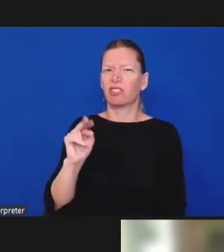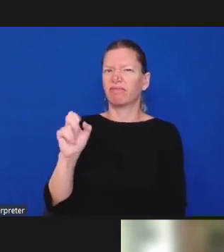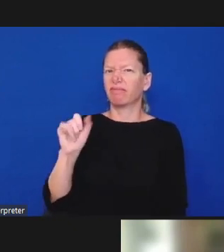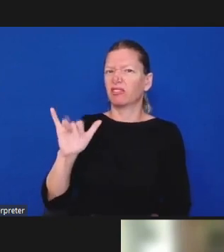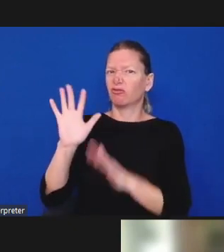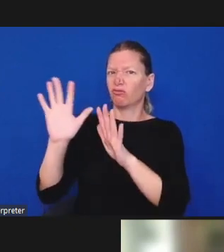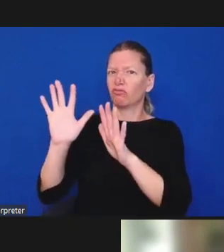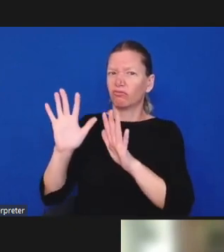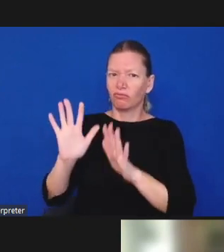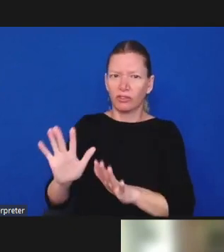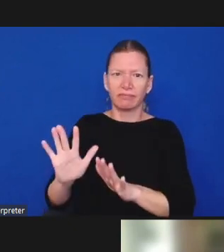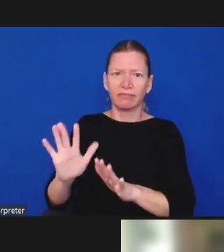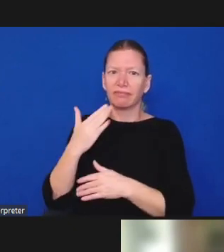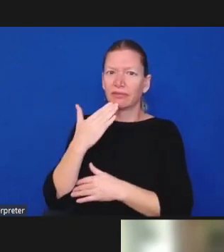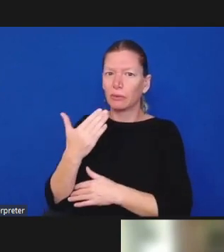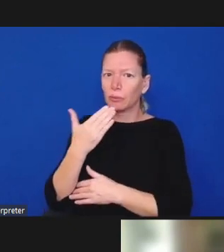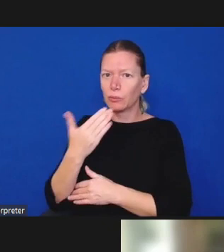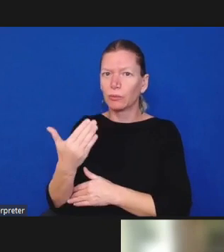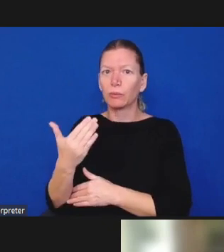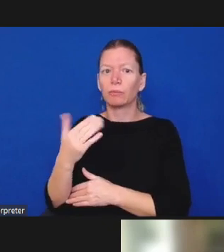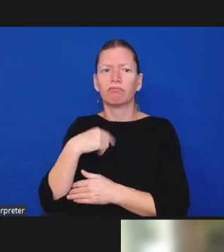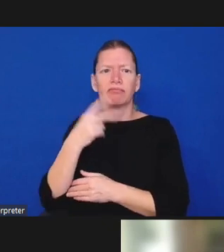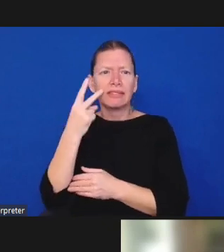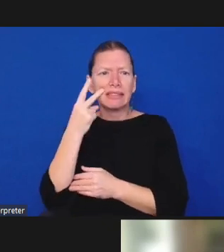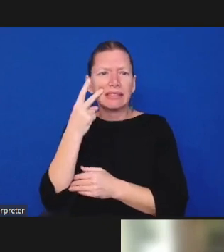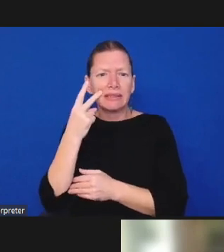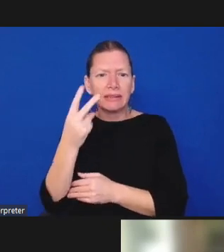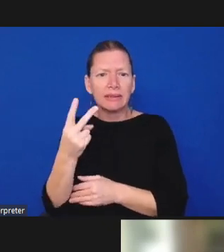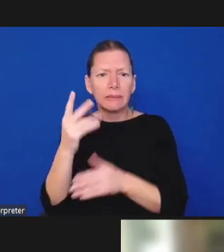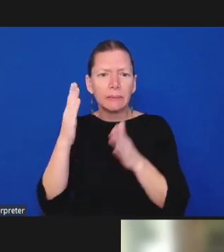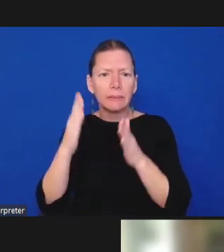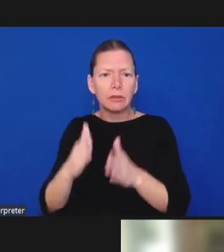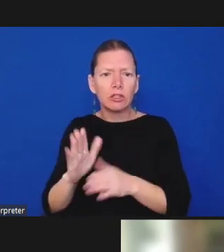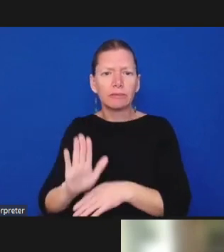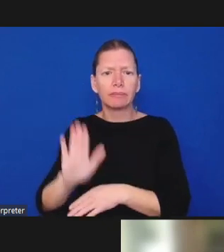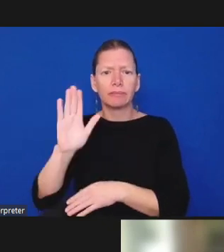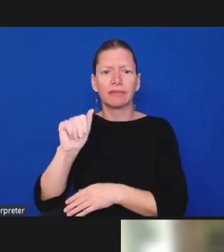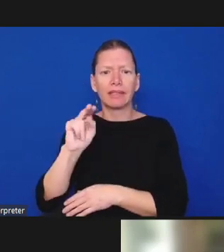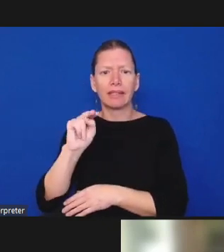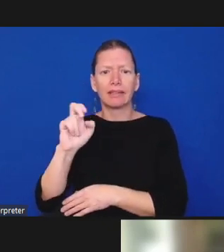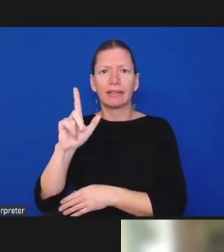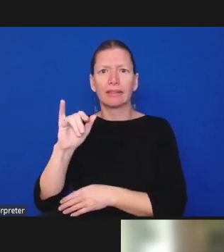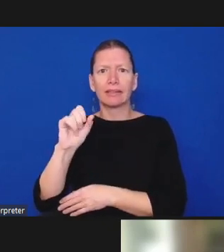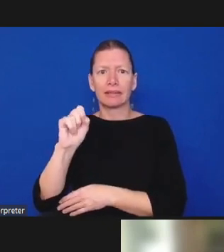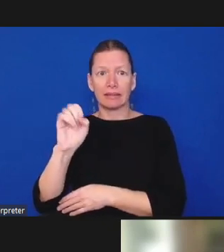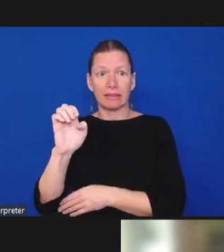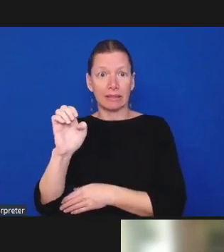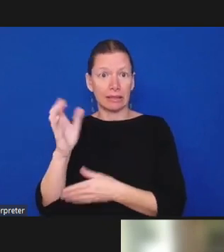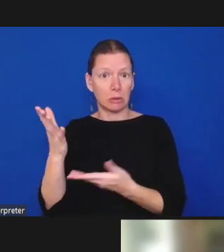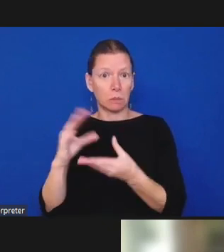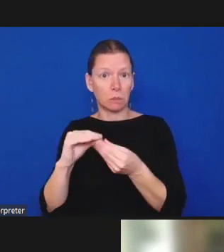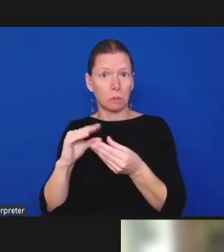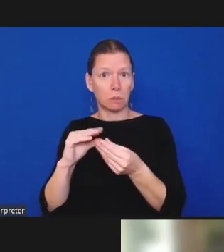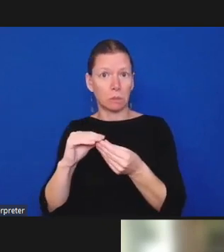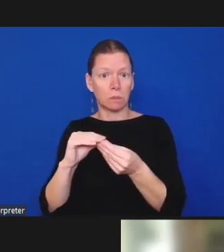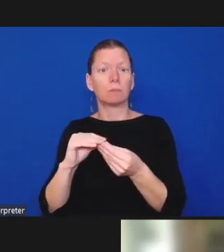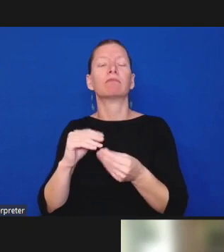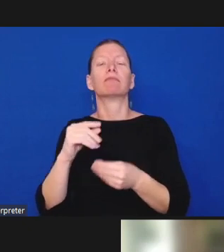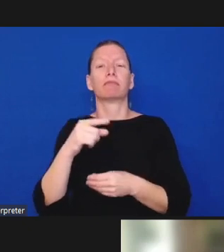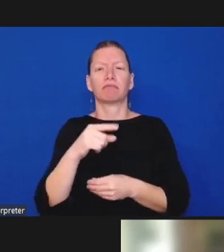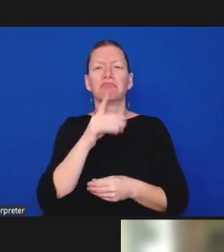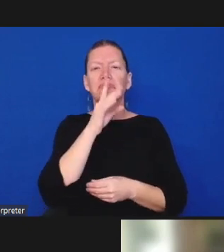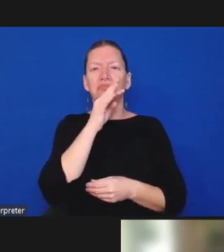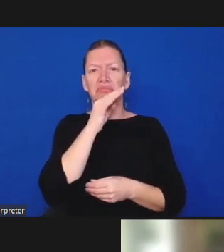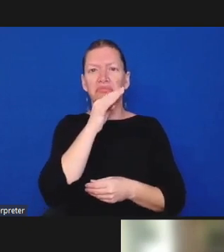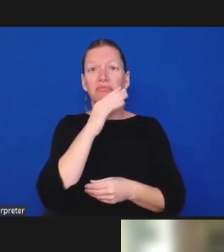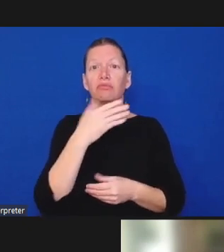news so um please go ahead hi there good morning i just wanted to introduce myself and say hello my name is annalise